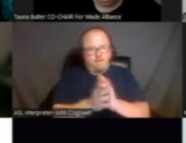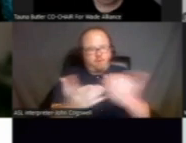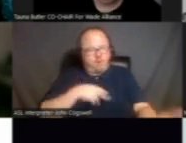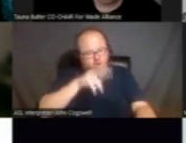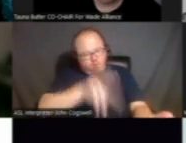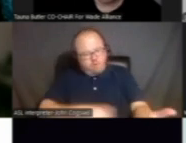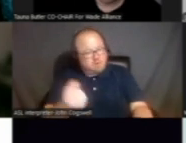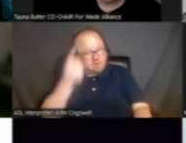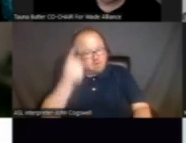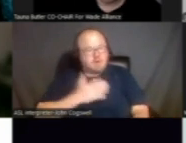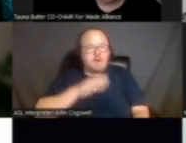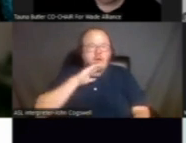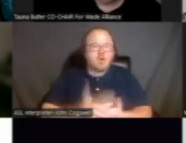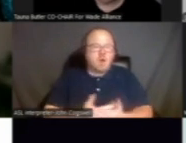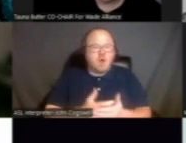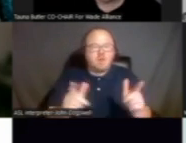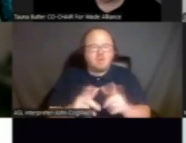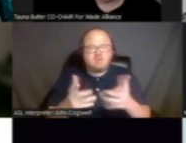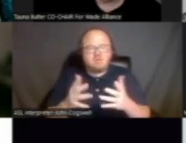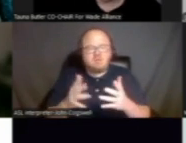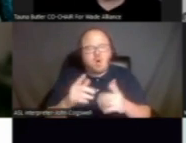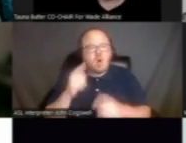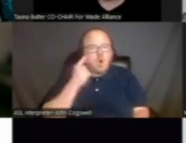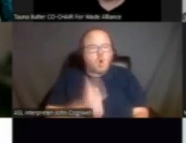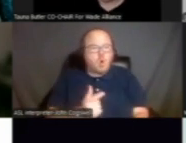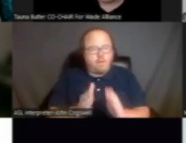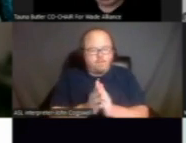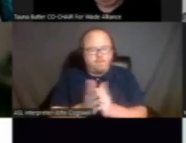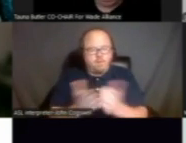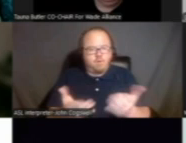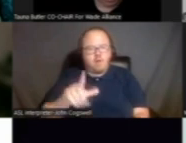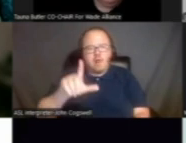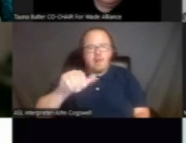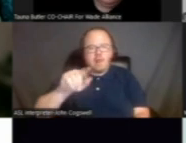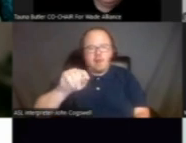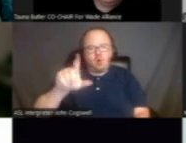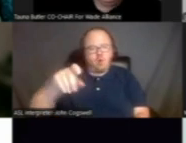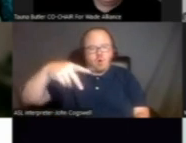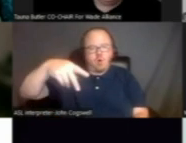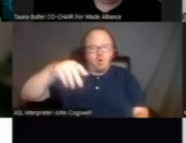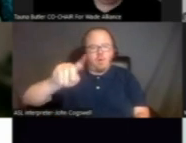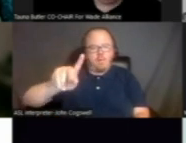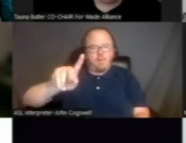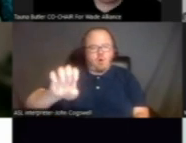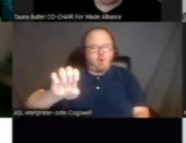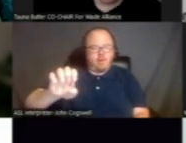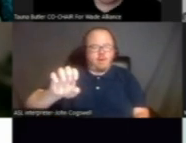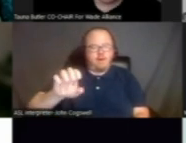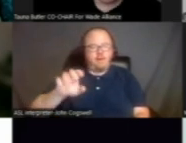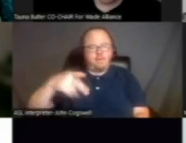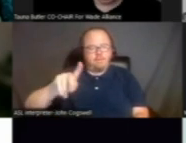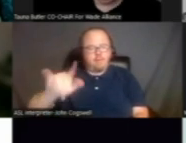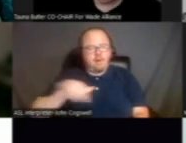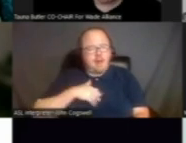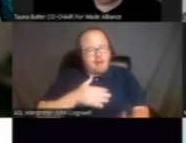and comprehend was my daughter's little golden book, The Little Pokey Puppy. I asked teachers if I